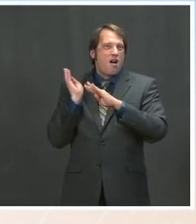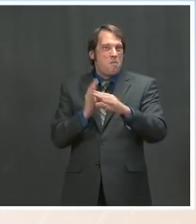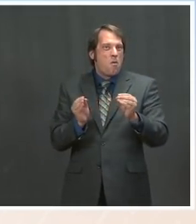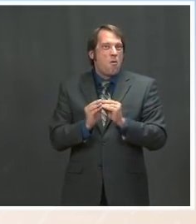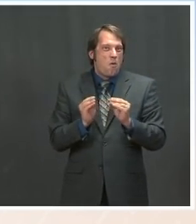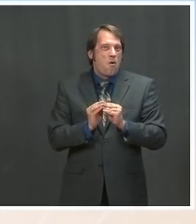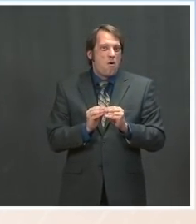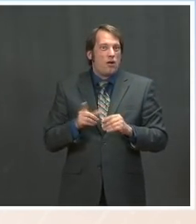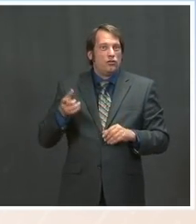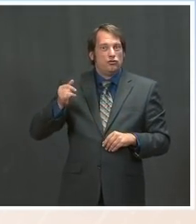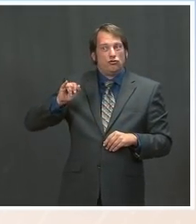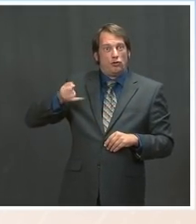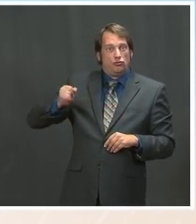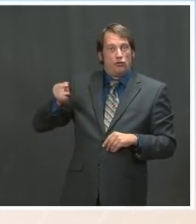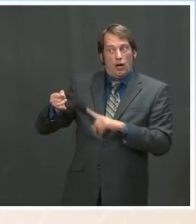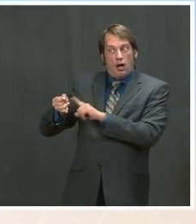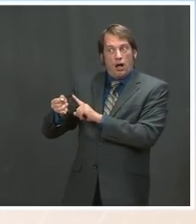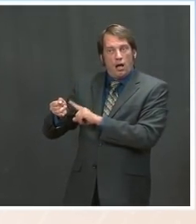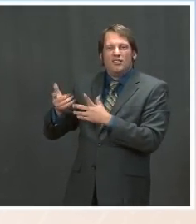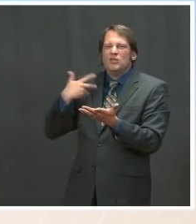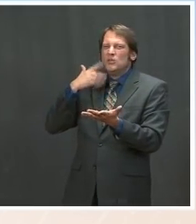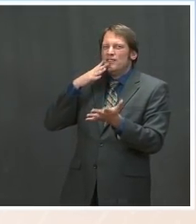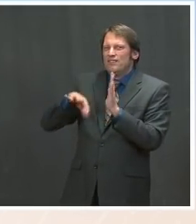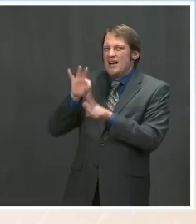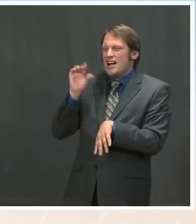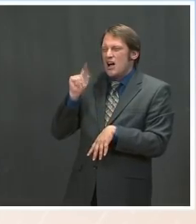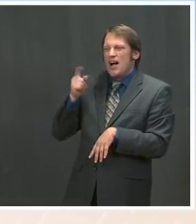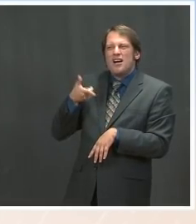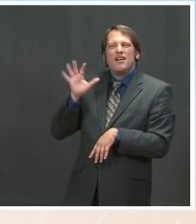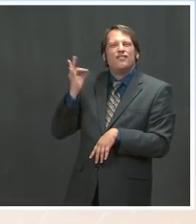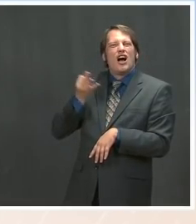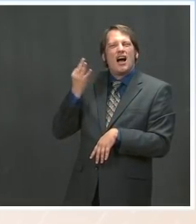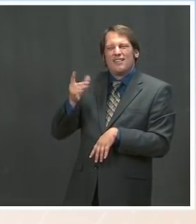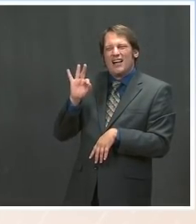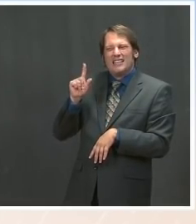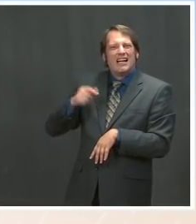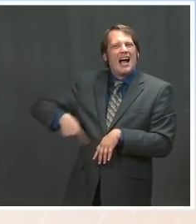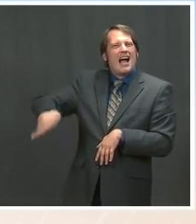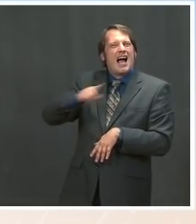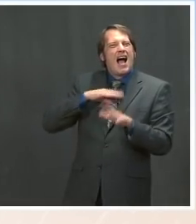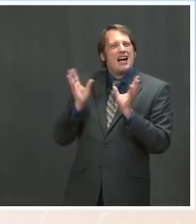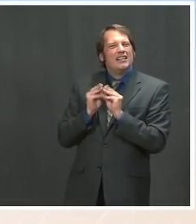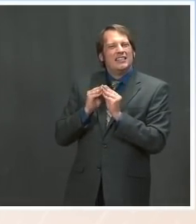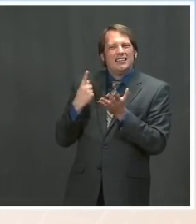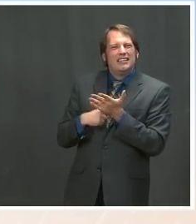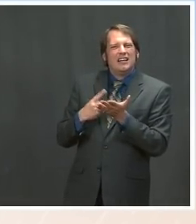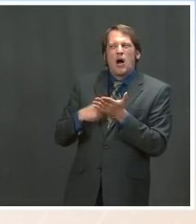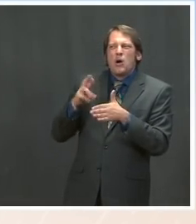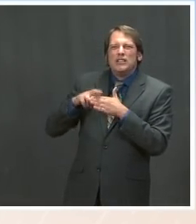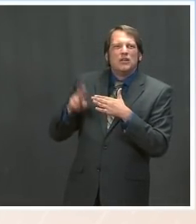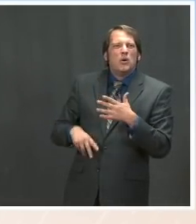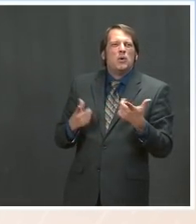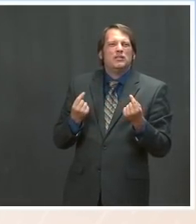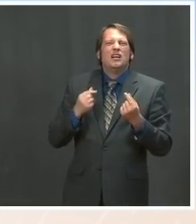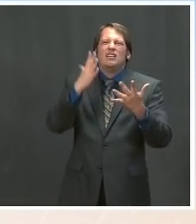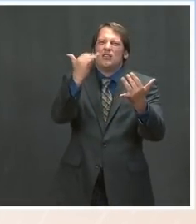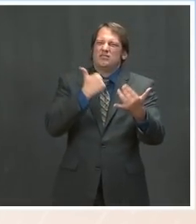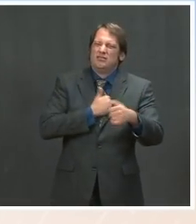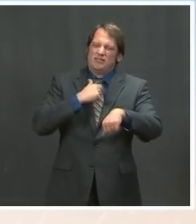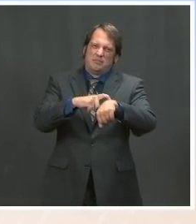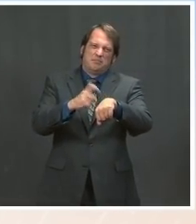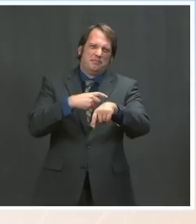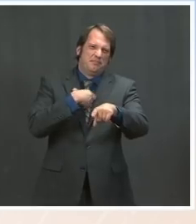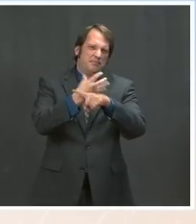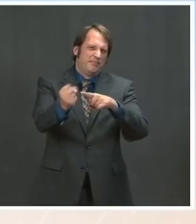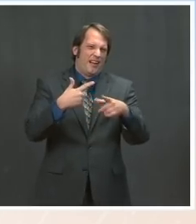next step is really Friday and whatever comes from there. And we certainly will refer to the FDA. I'm sorry we have to wrap up because you guys are gathering in about 30 seconds